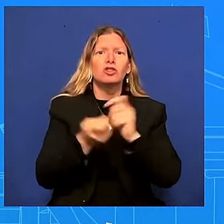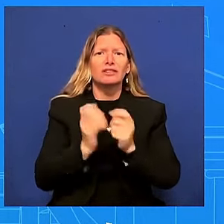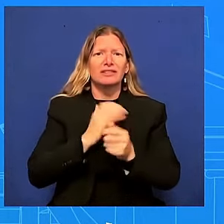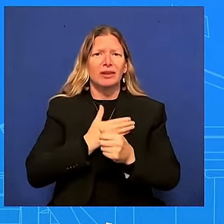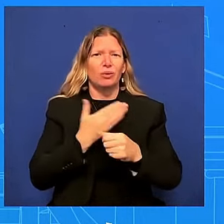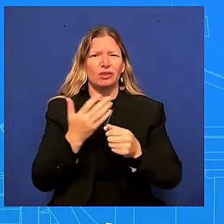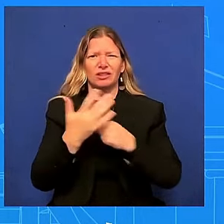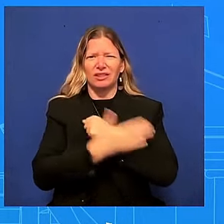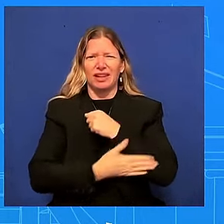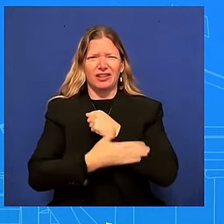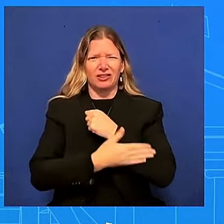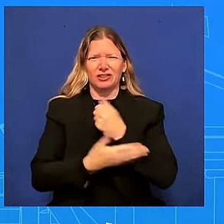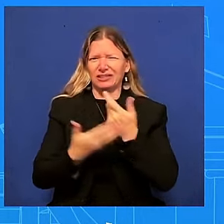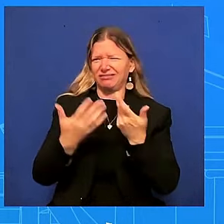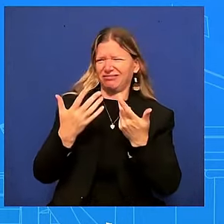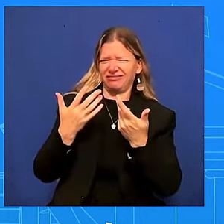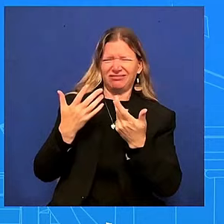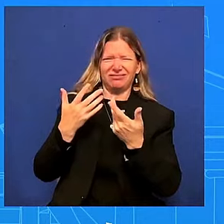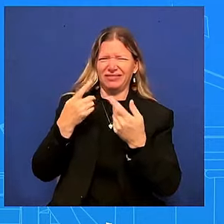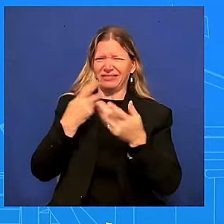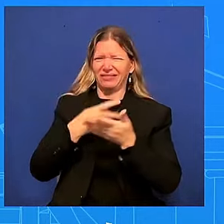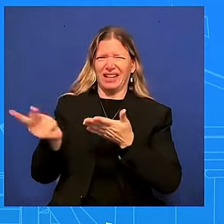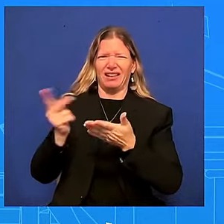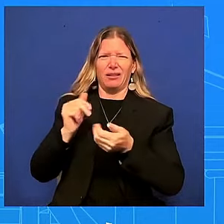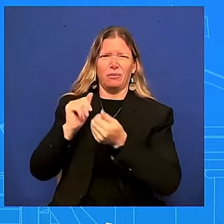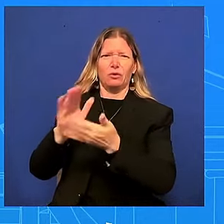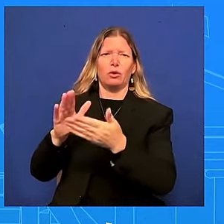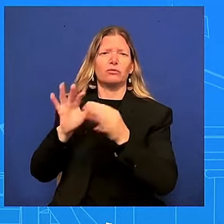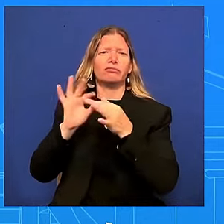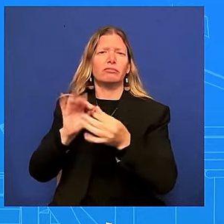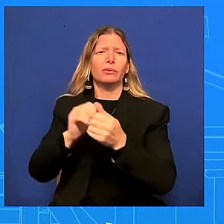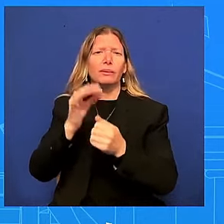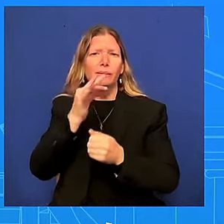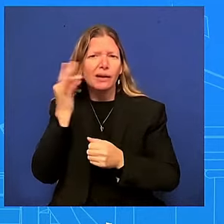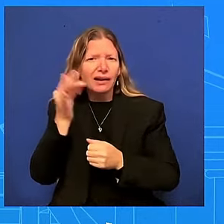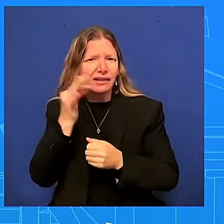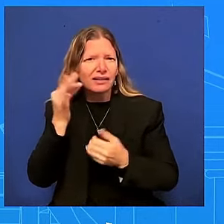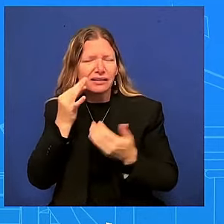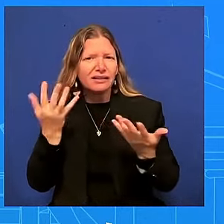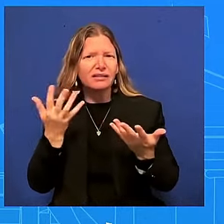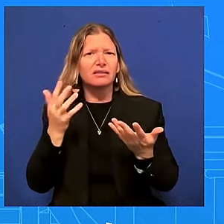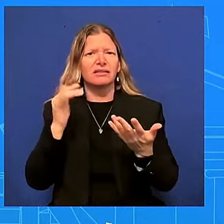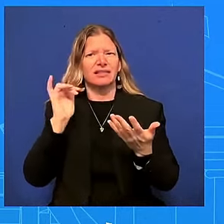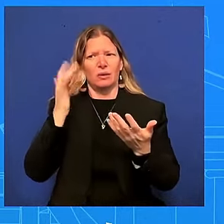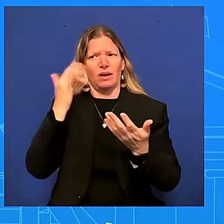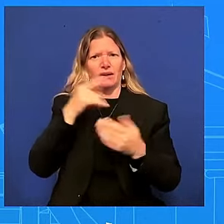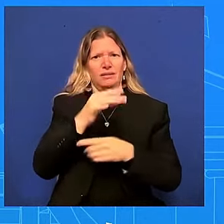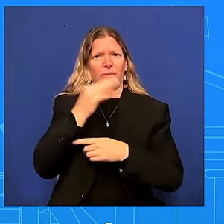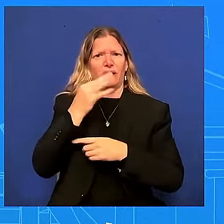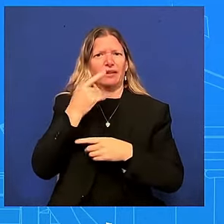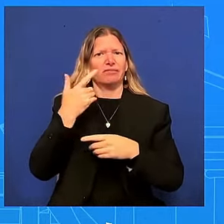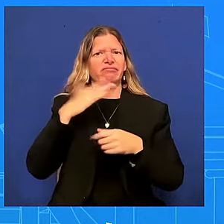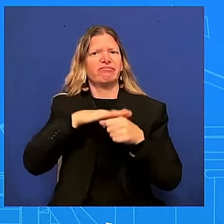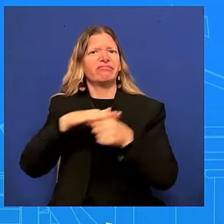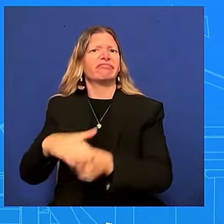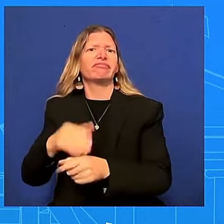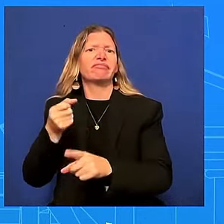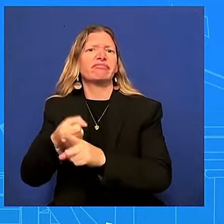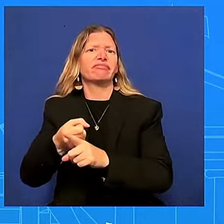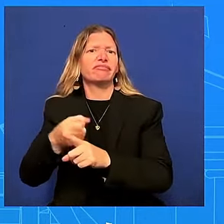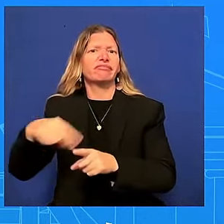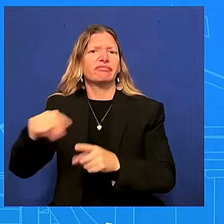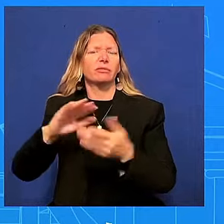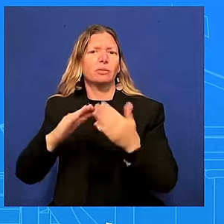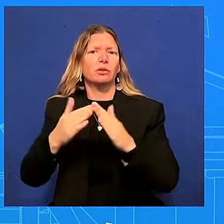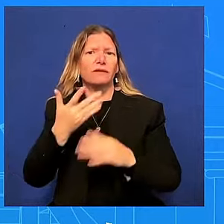to hear more from this administration to mark this major major anniversary and finally thank you for your patience and finally